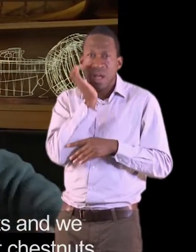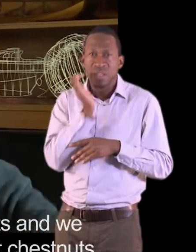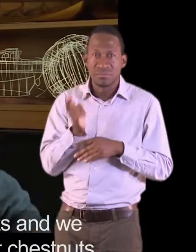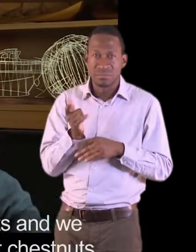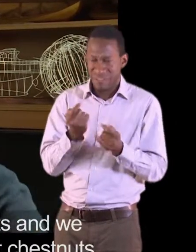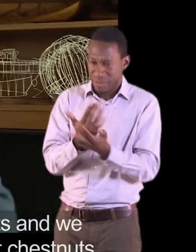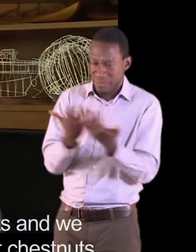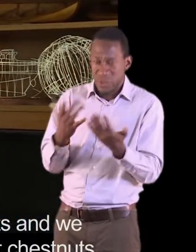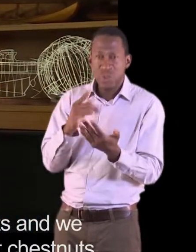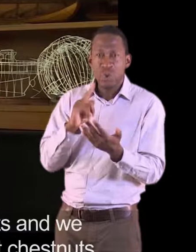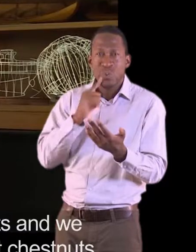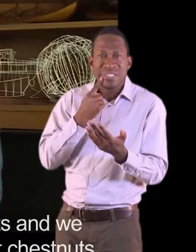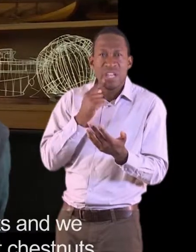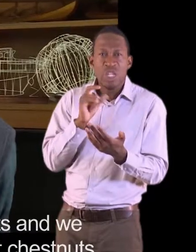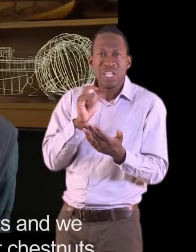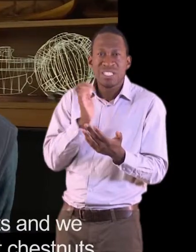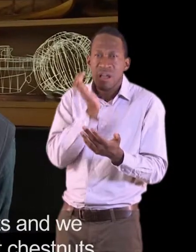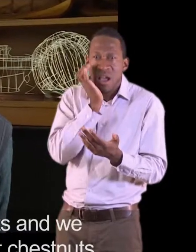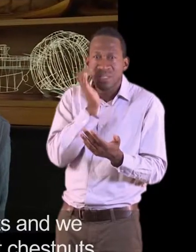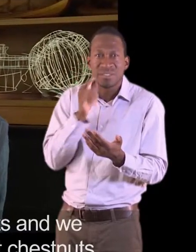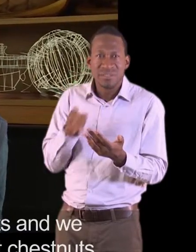bags of sweet chestnuts.